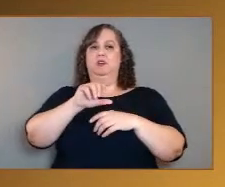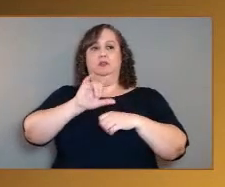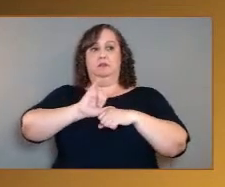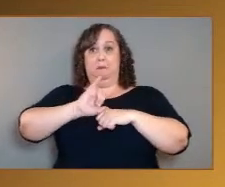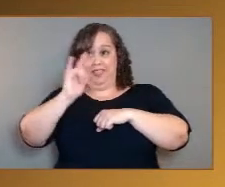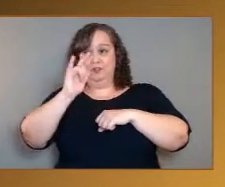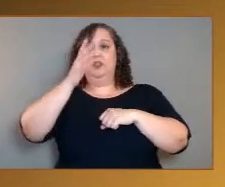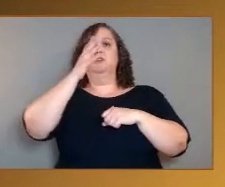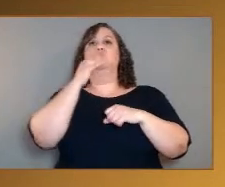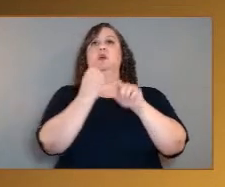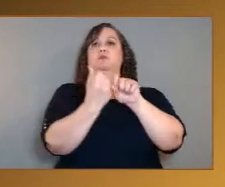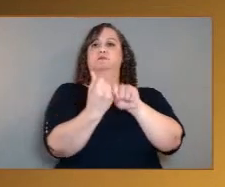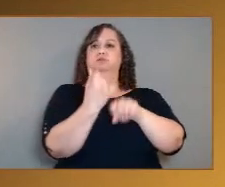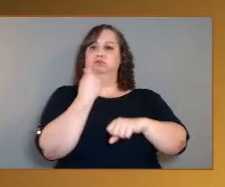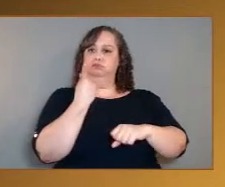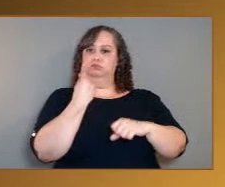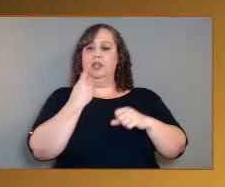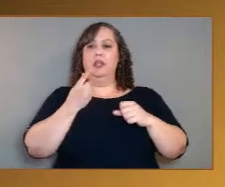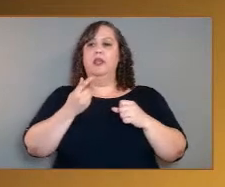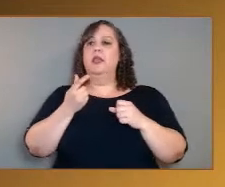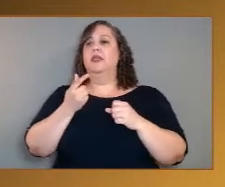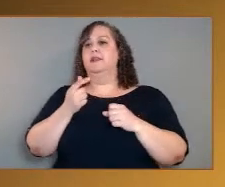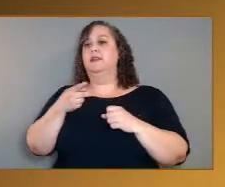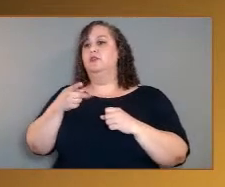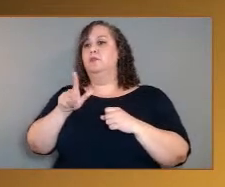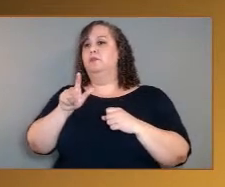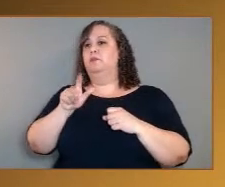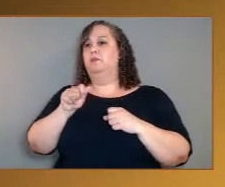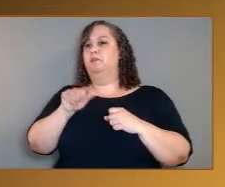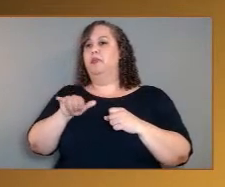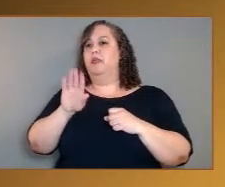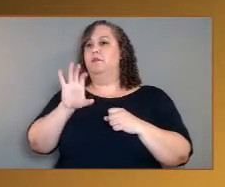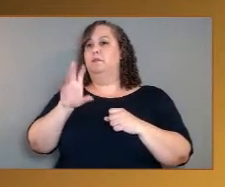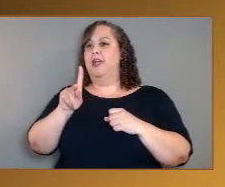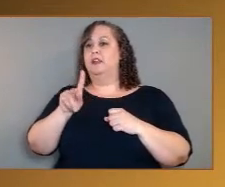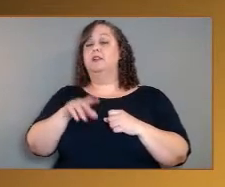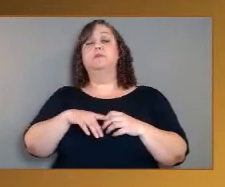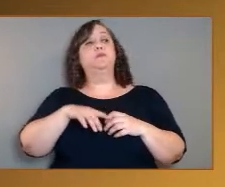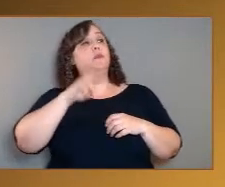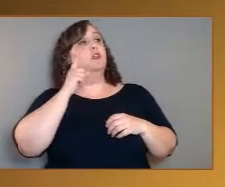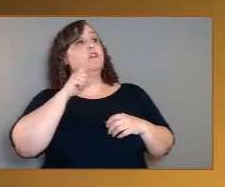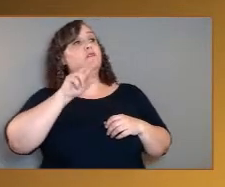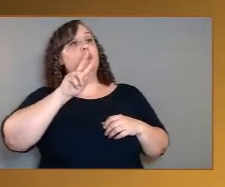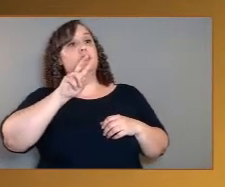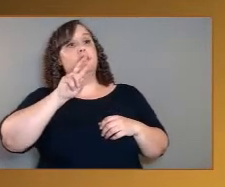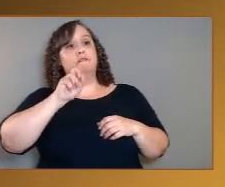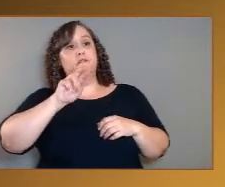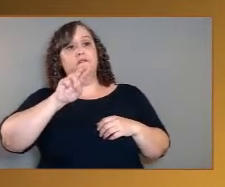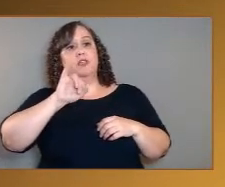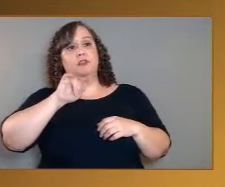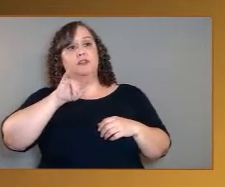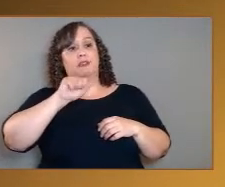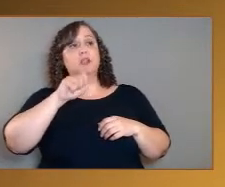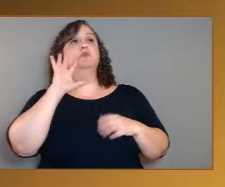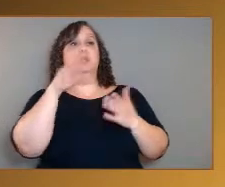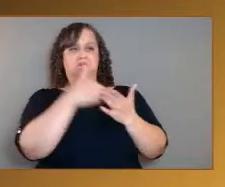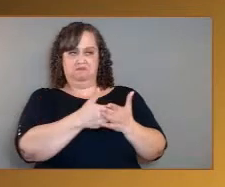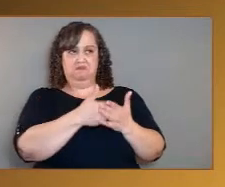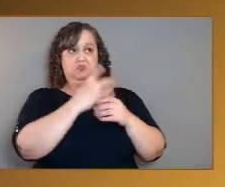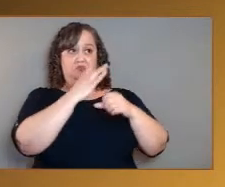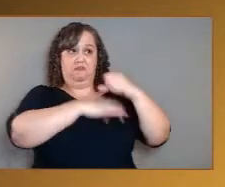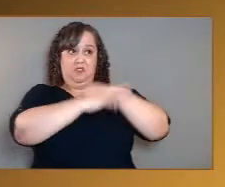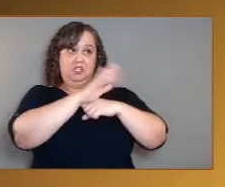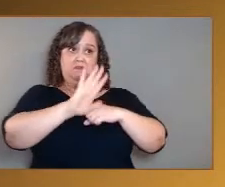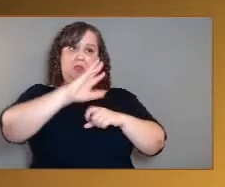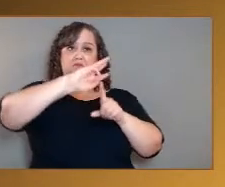lifetime. And for Veritas, we get to Venus very rapidly in about six months. And then we spend